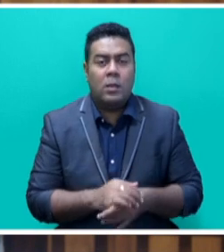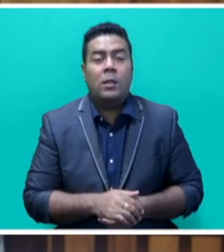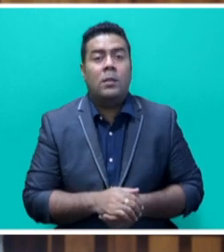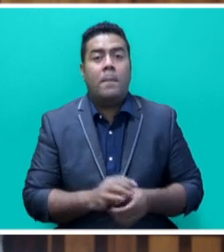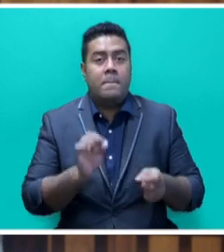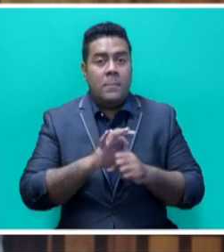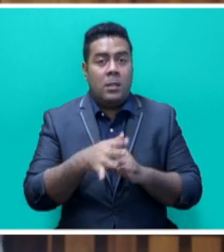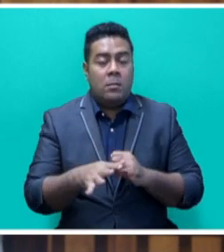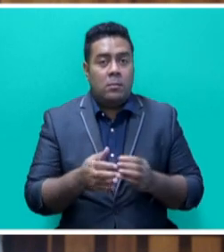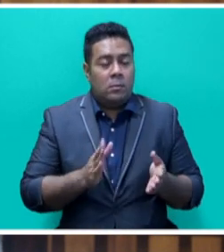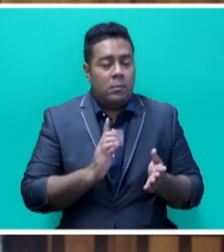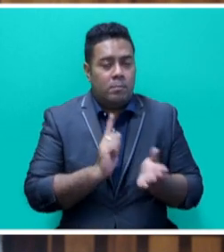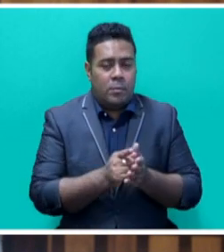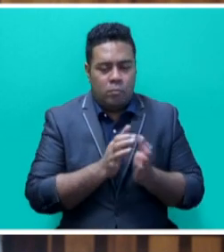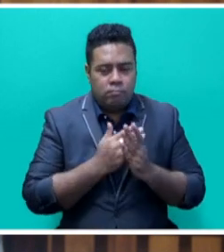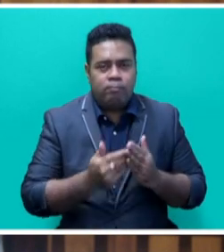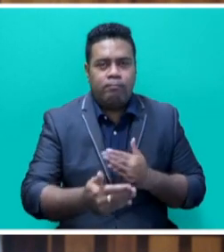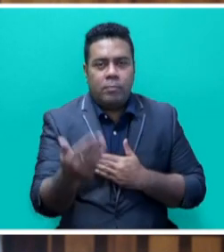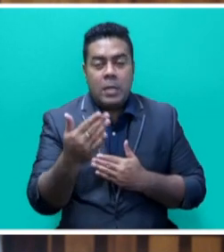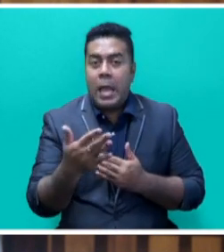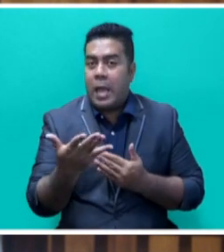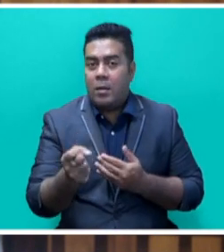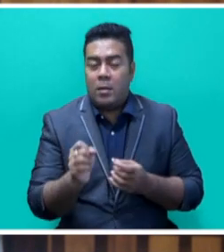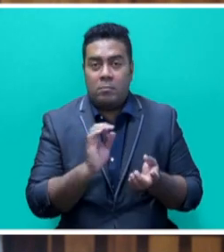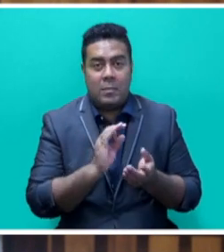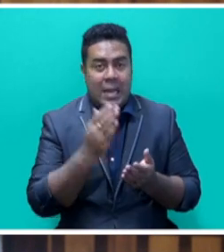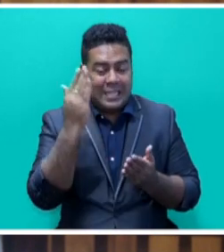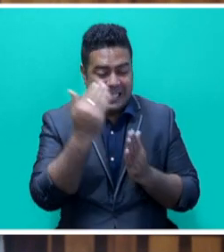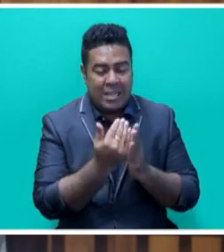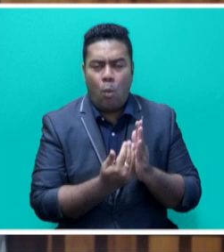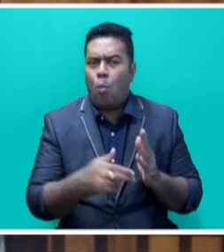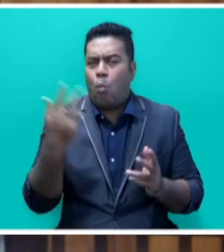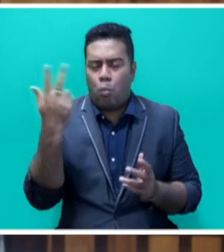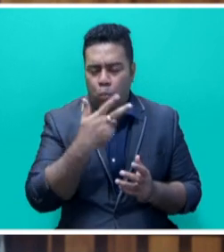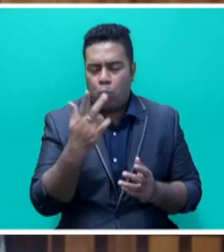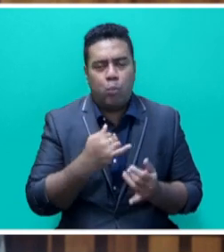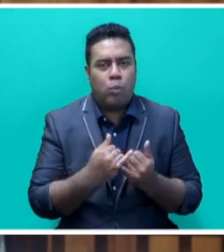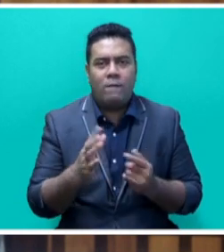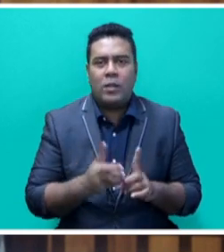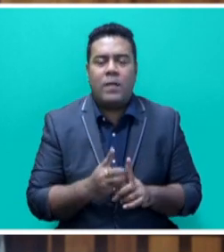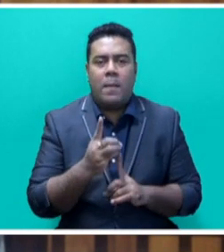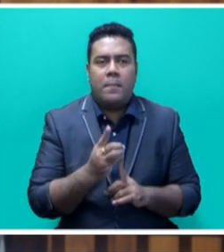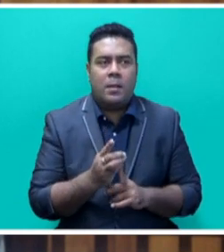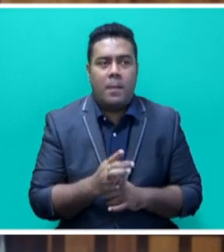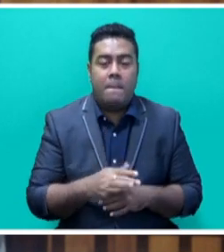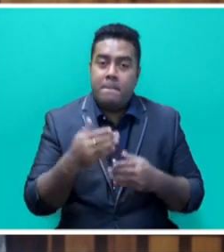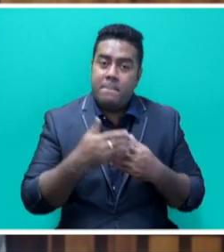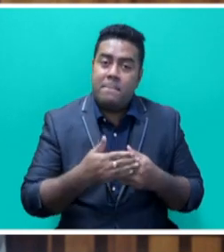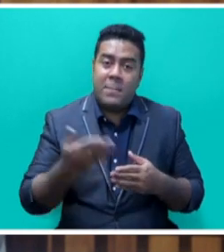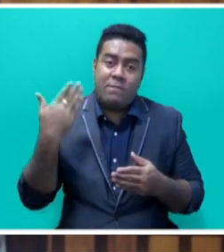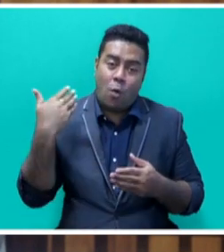pandemic accelerant, and a multi-pathway crisis that is the single greatest threat to the development of SIDS. Prior to COVID